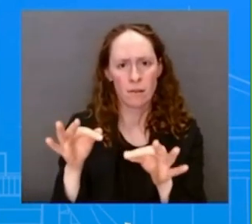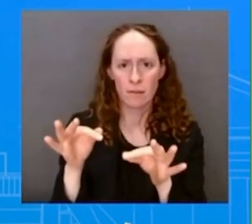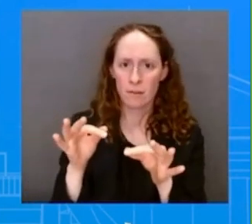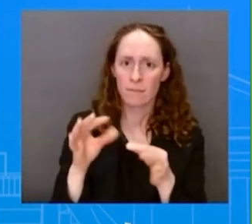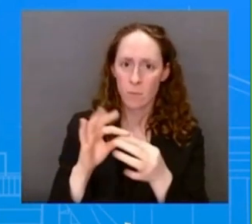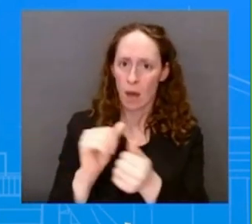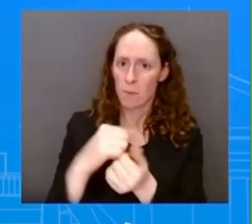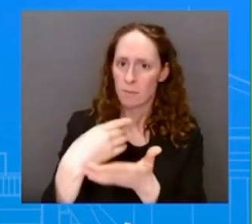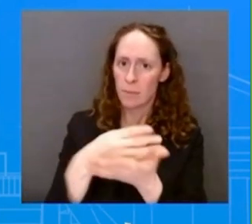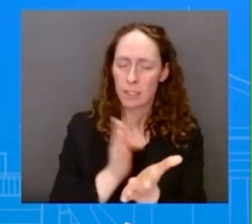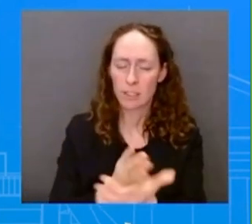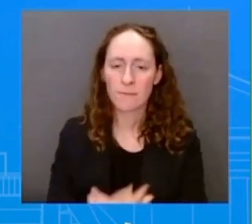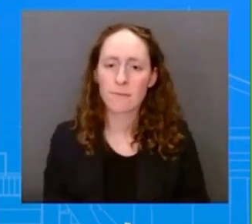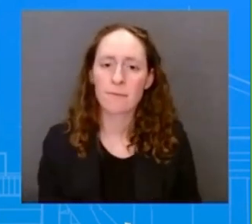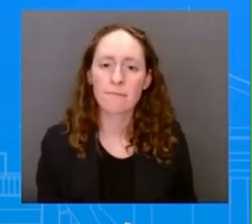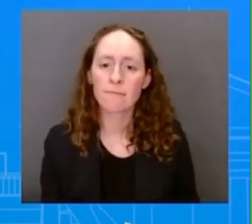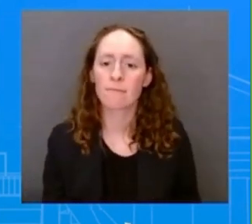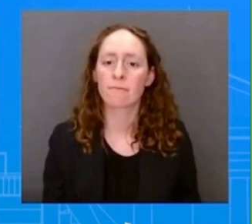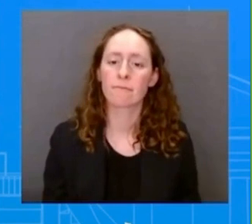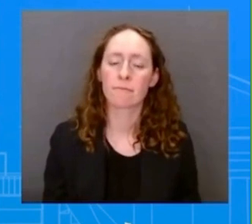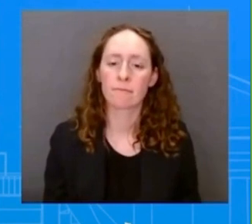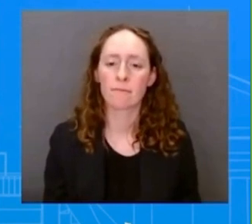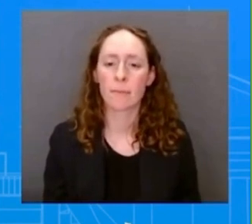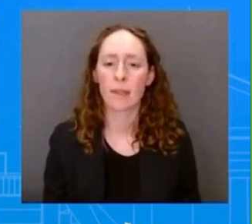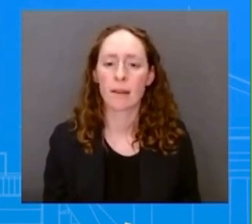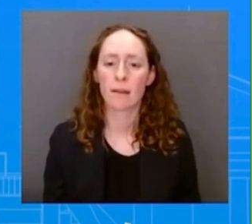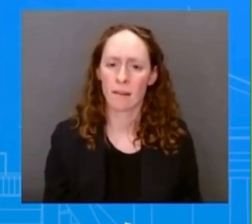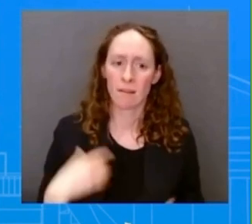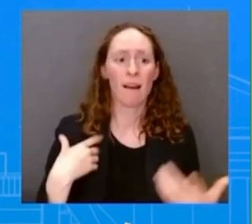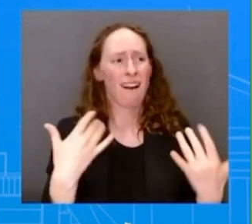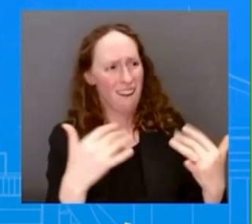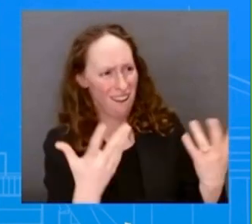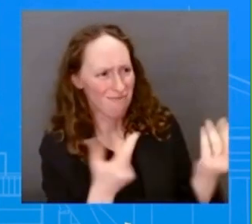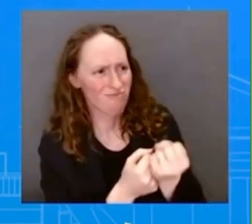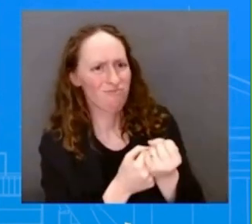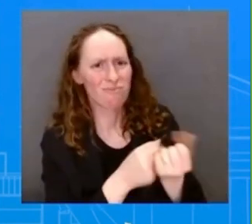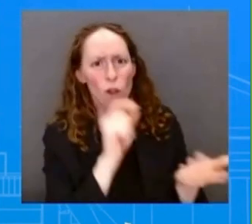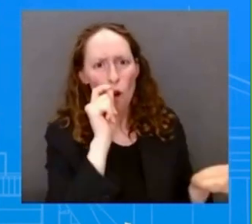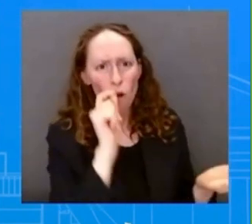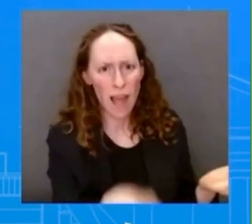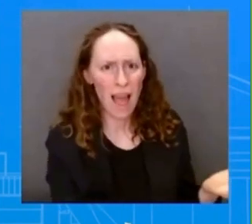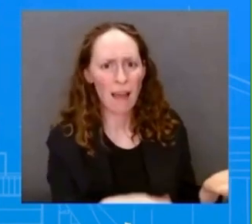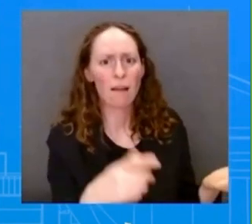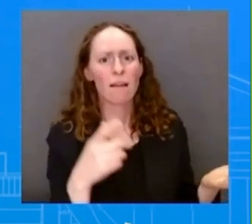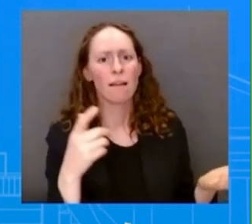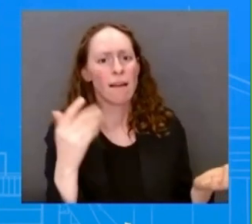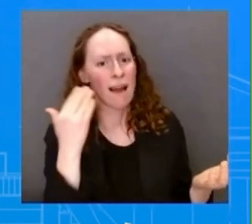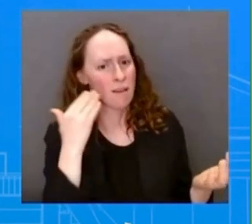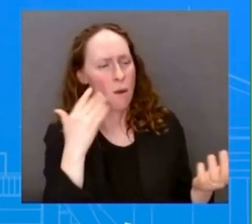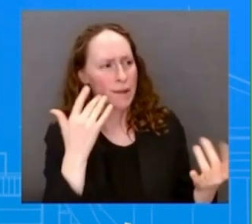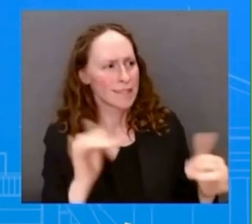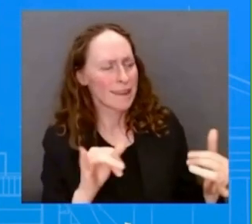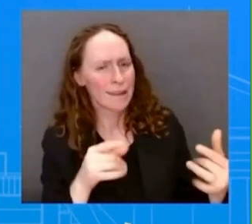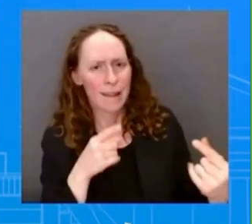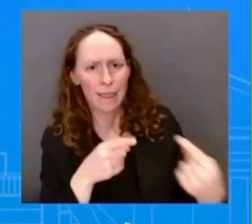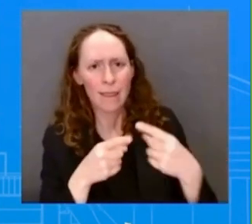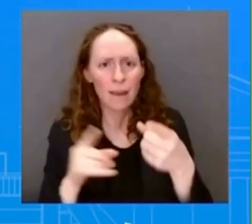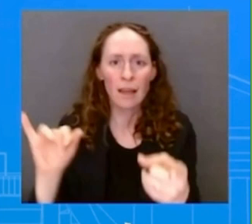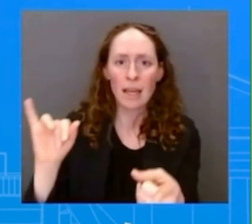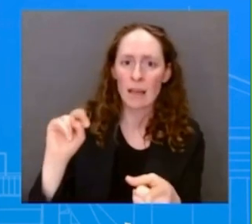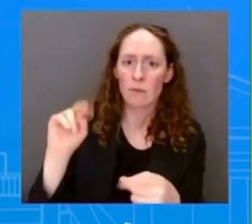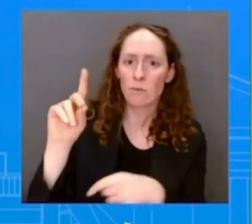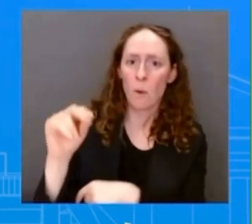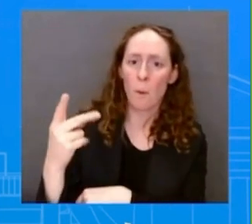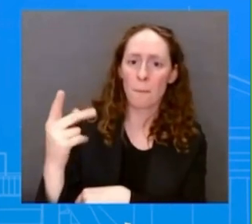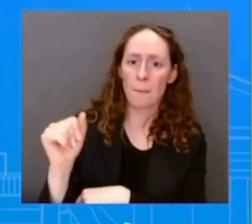Ukraine while we're still facing challenges in the Indo-Pacific, a wide range of challenges. It's not just all about China. mean, look at what North Korea has done